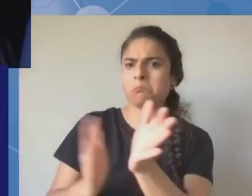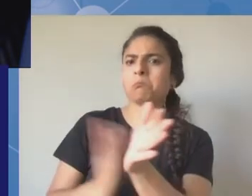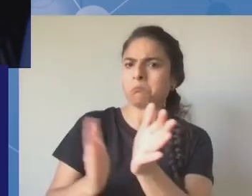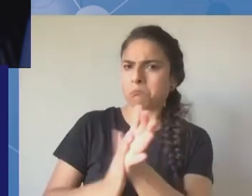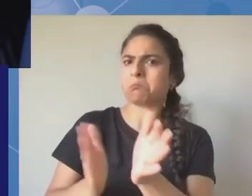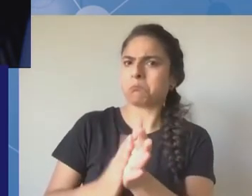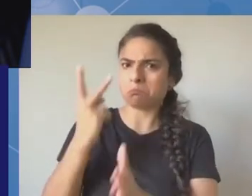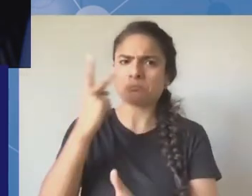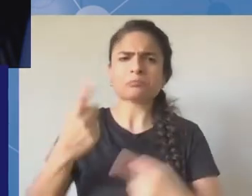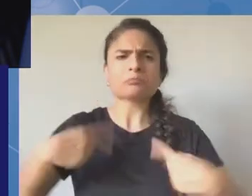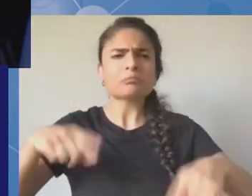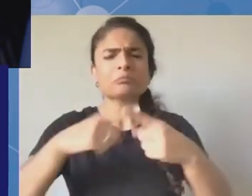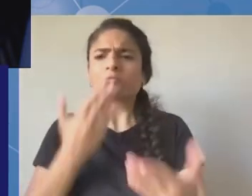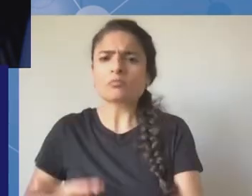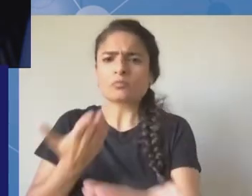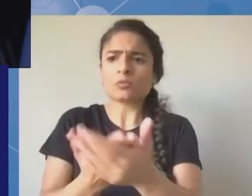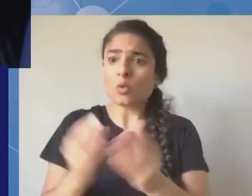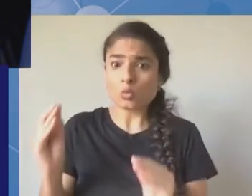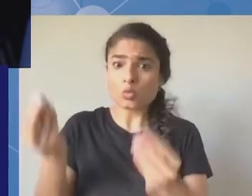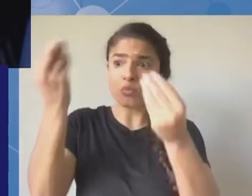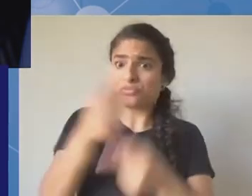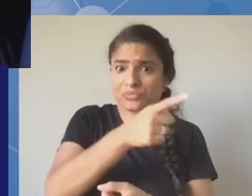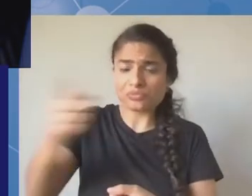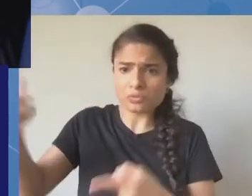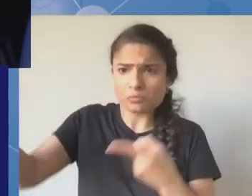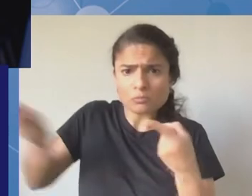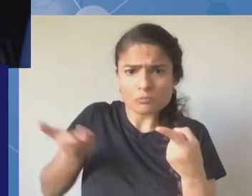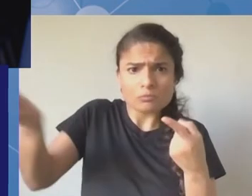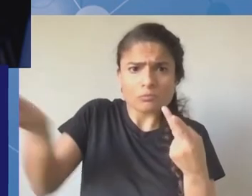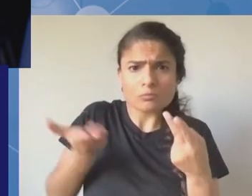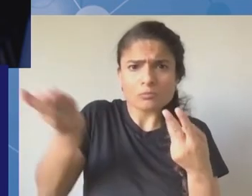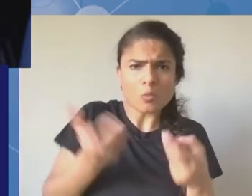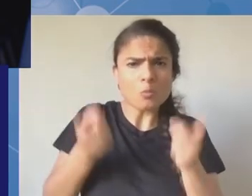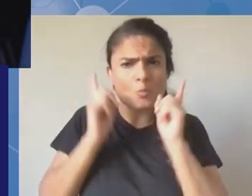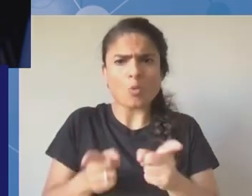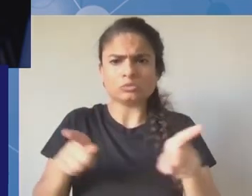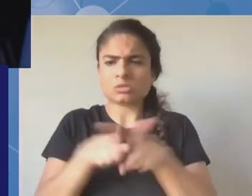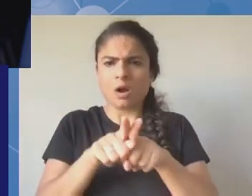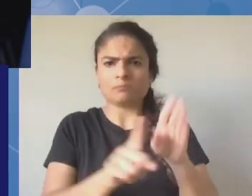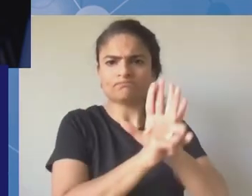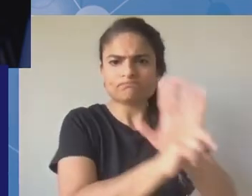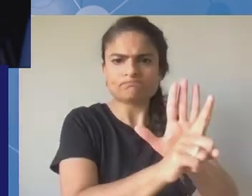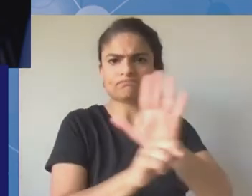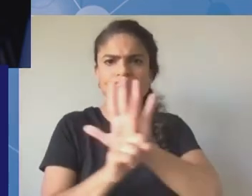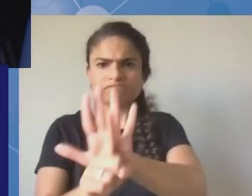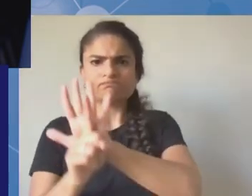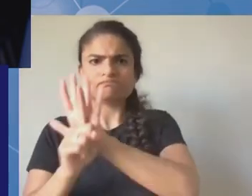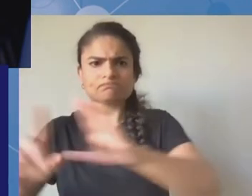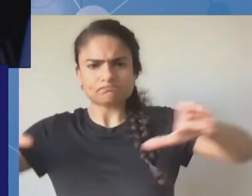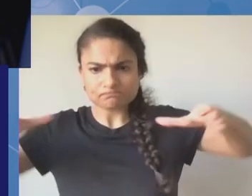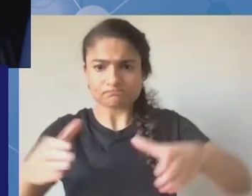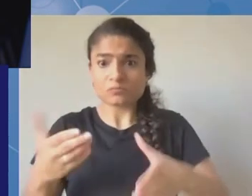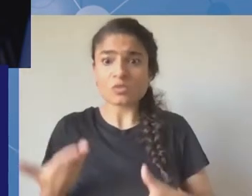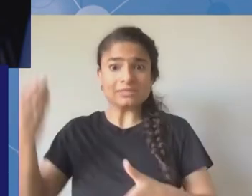and issues from around the globe and things that were really affecting young people and in the room were only young people